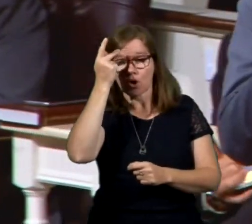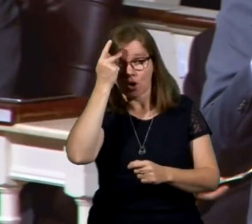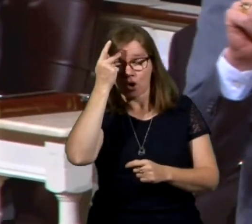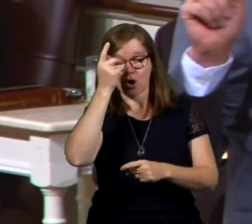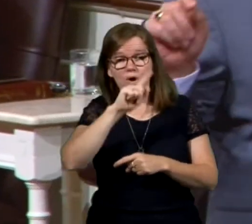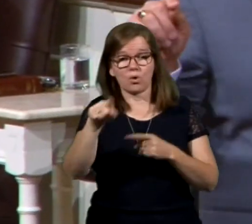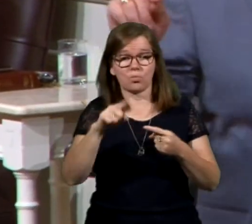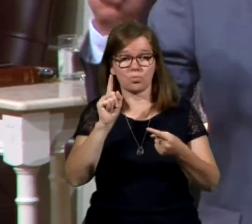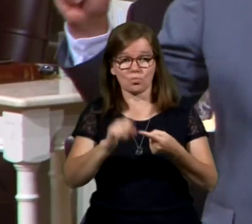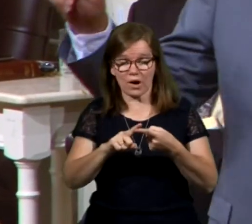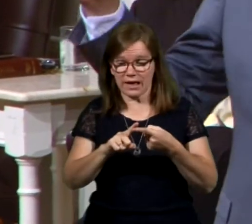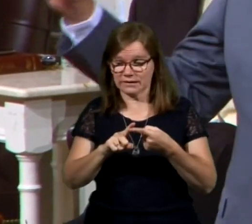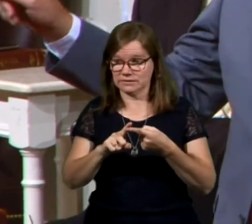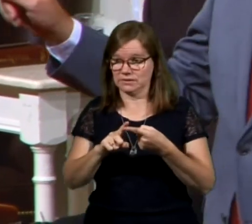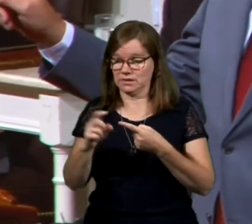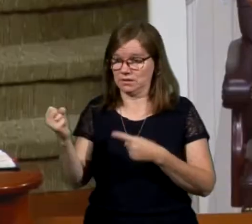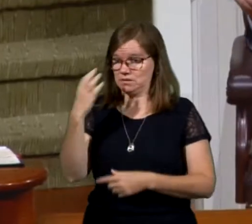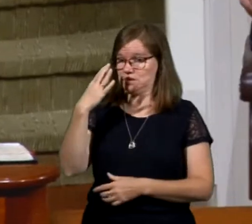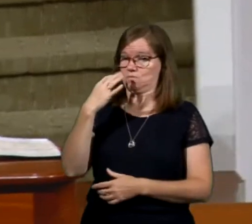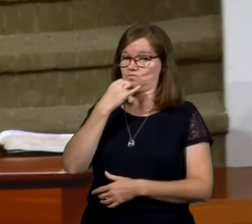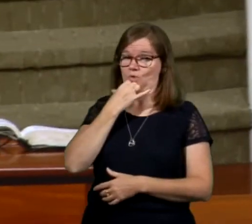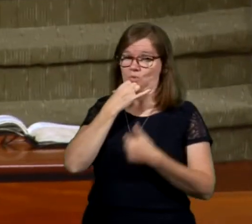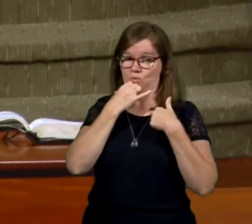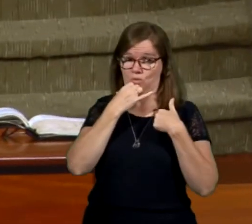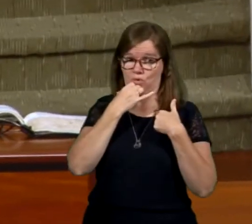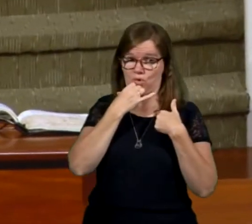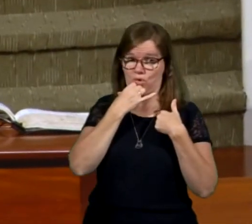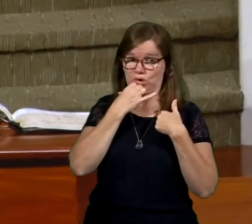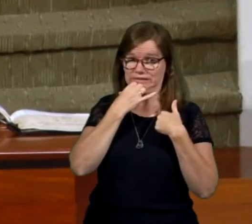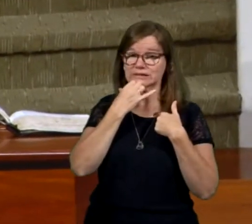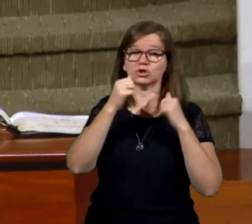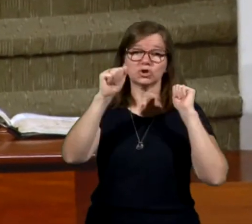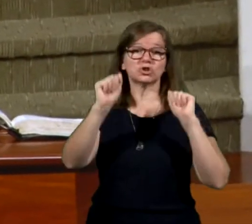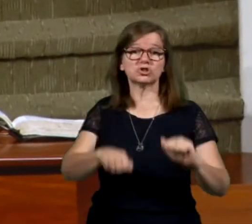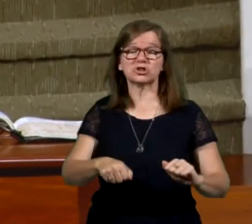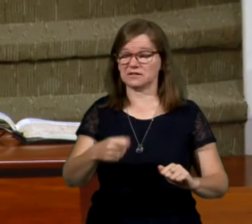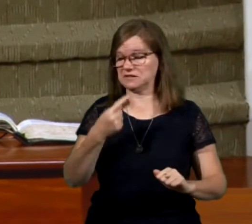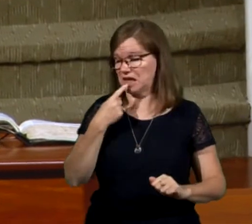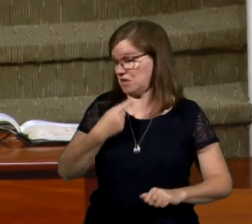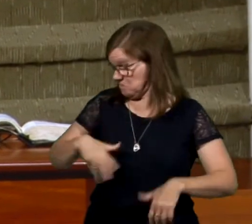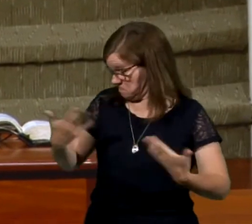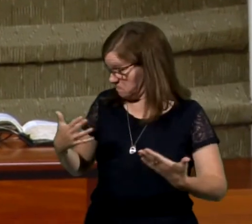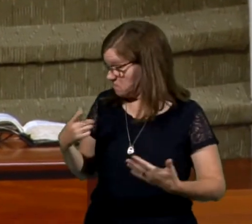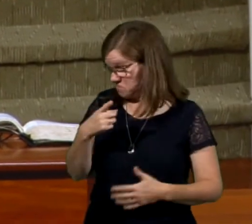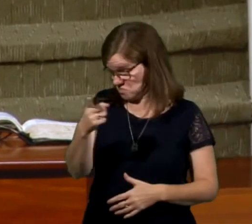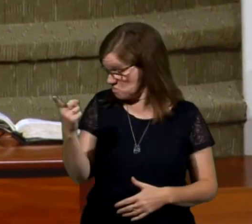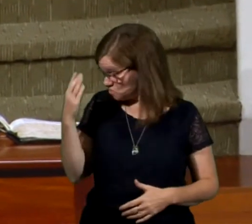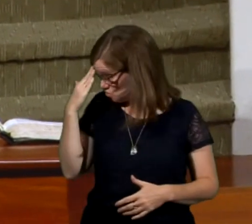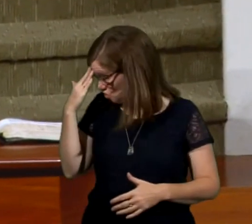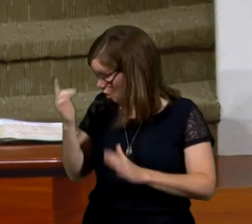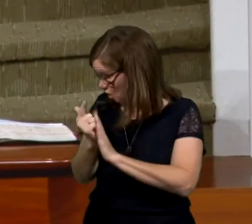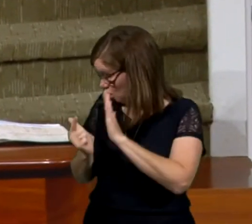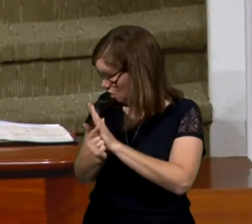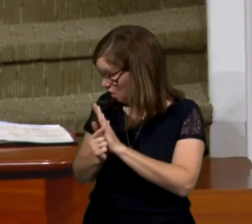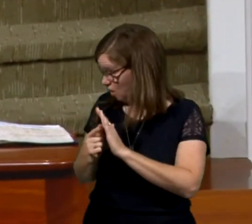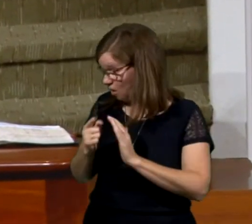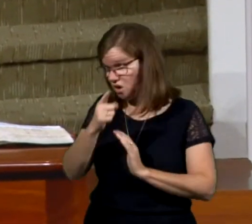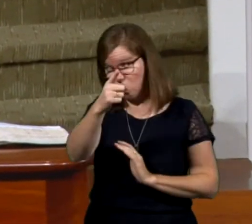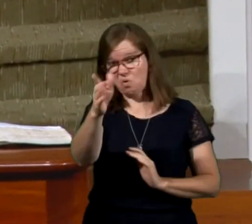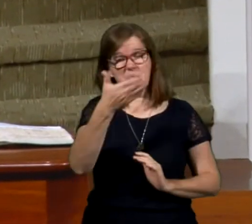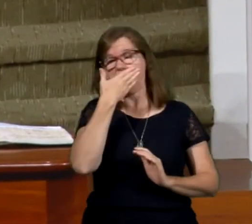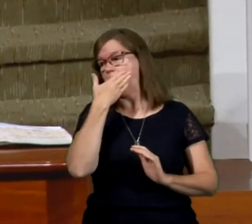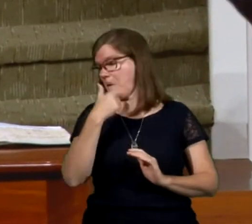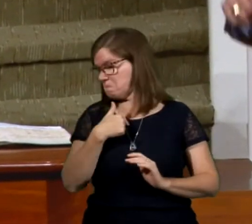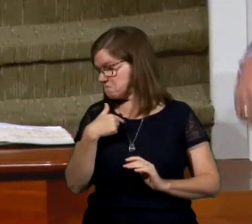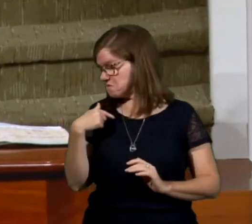confronted with something that he did wrong, he could have said, well, you know he smit me. You know what the law says. He hurt you. My face